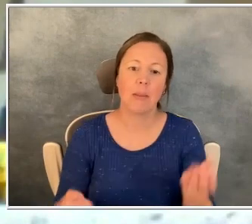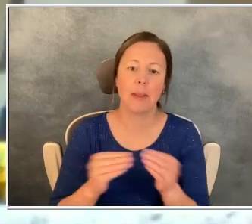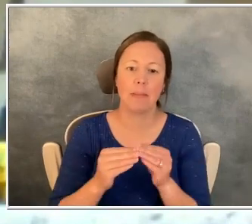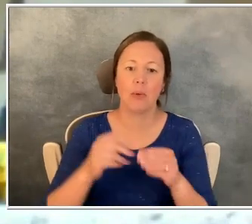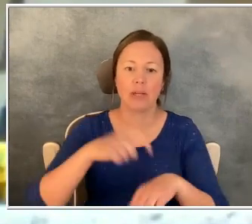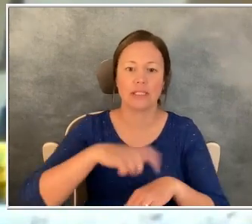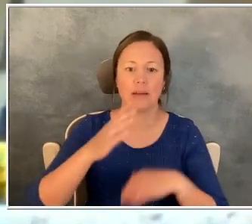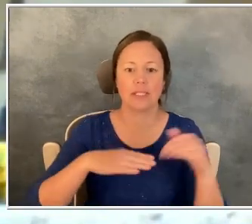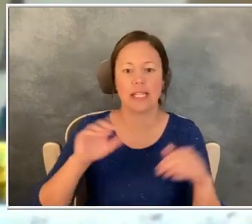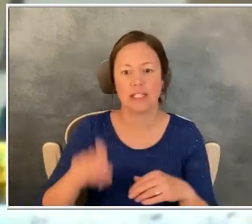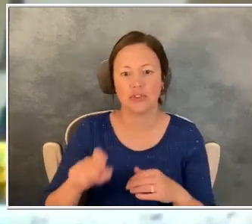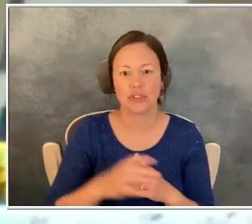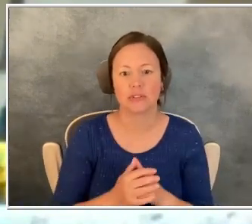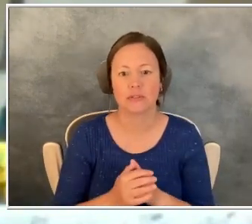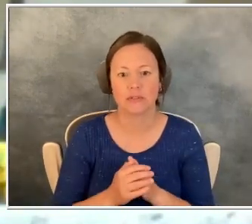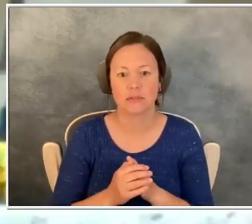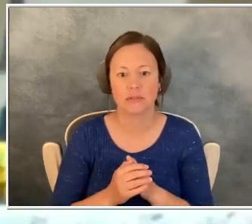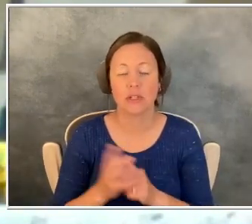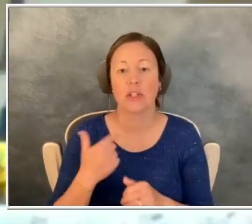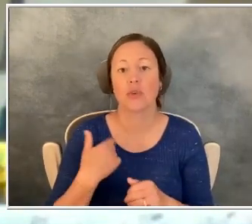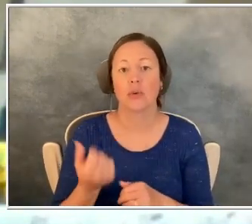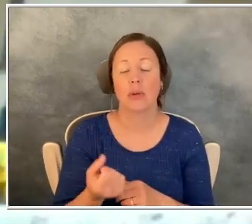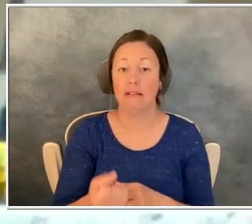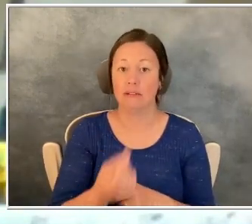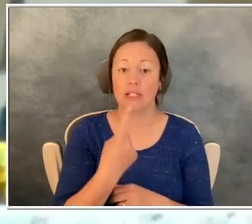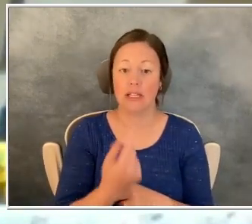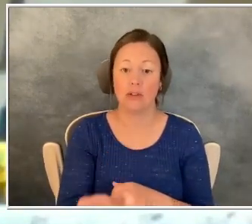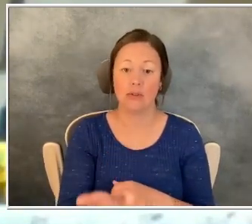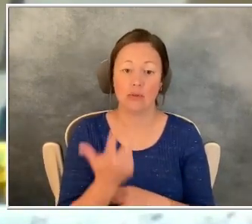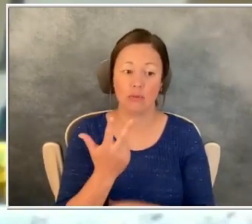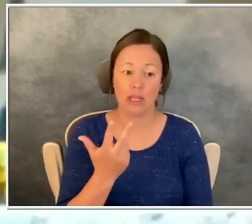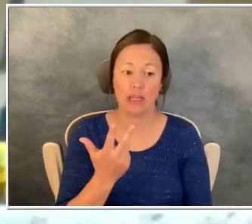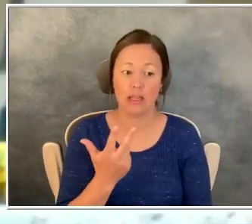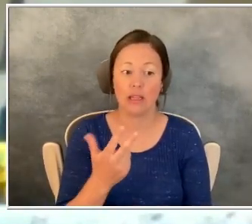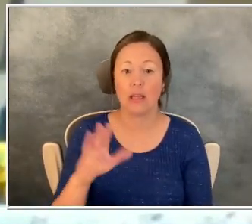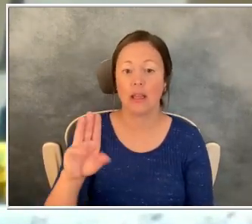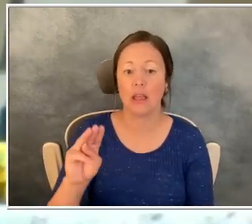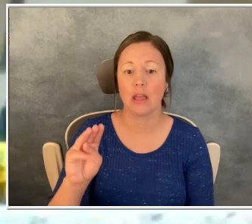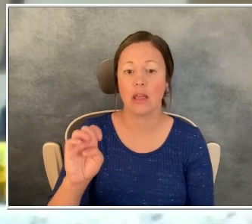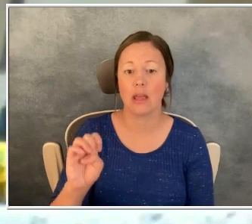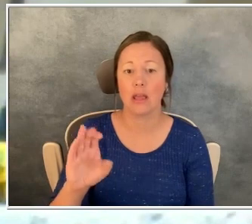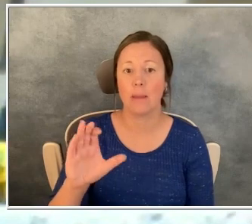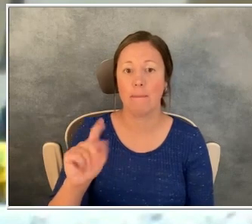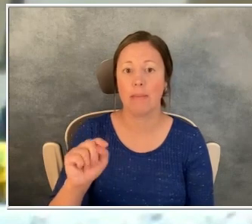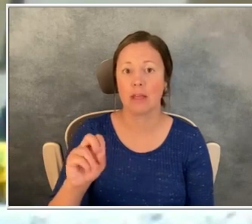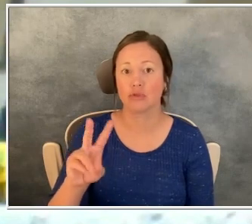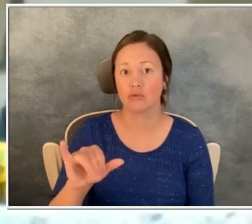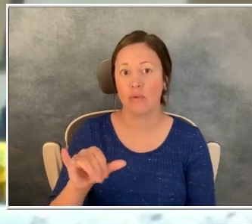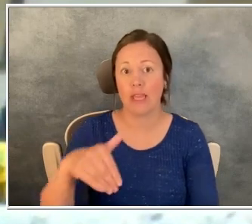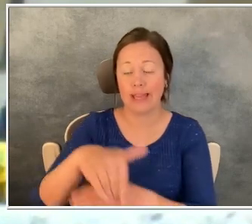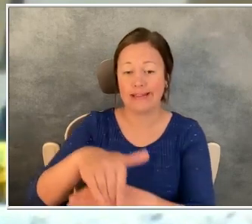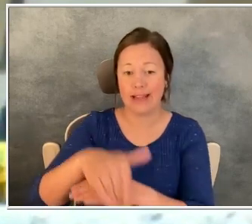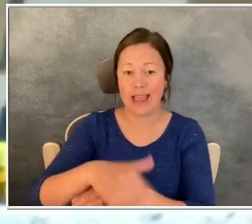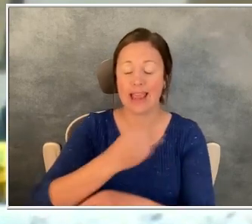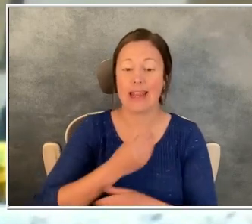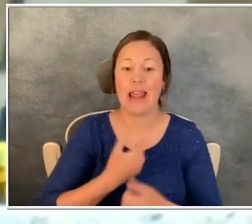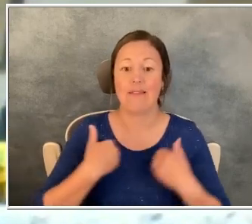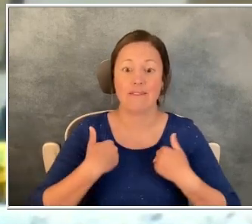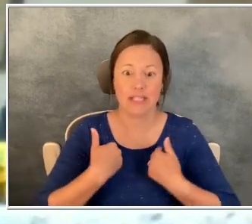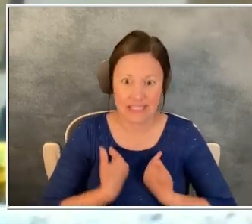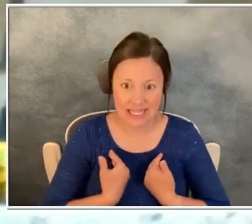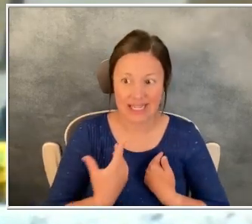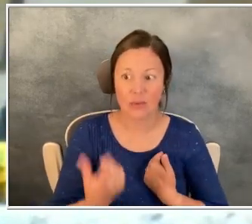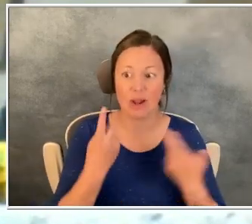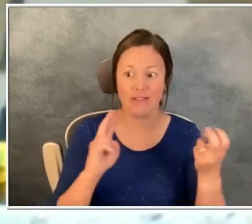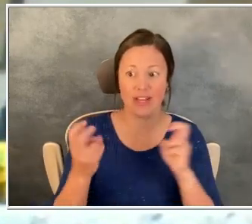I should. Um, I take three, um, of the mectovia at night and, you know, fatigue is one of the, one of the